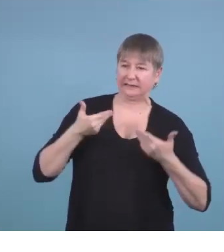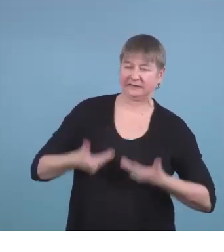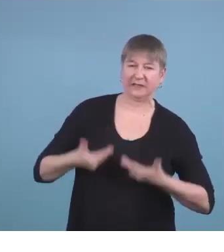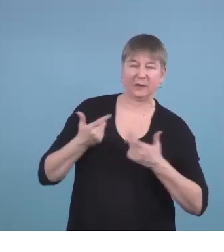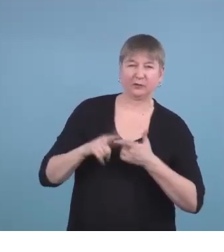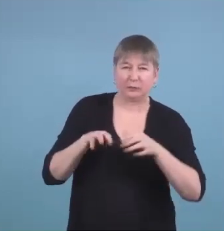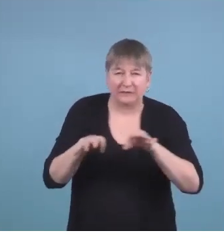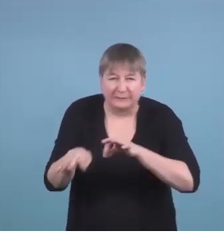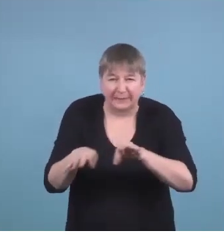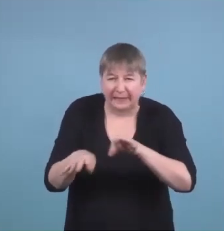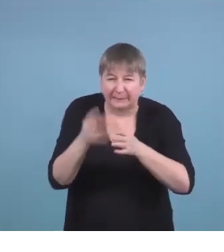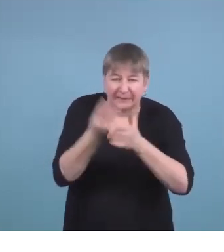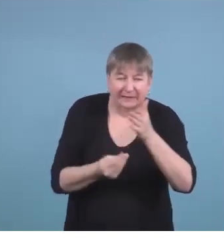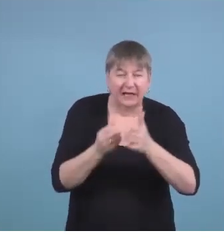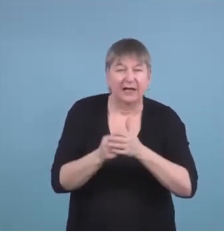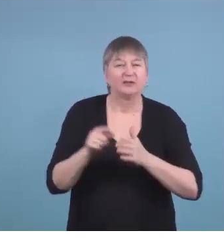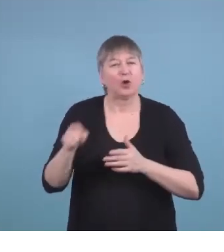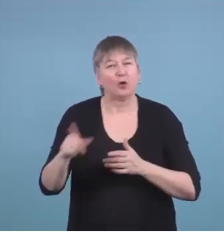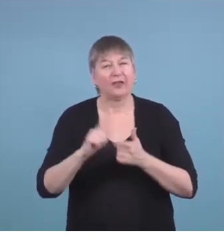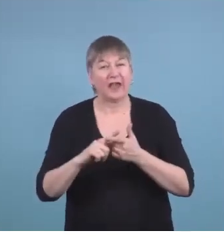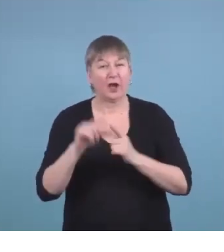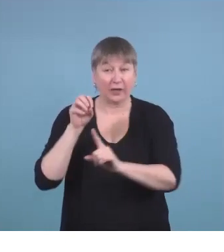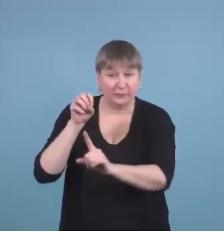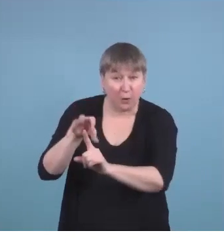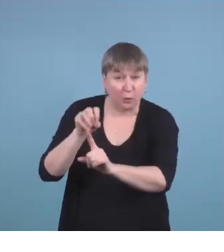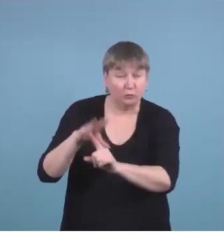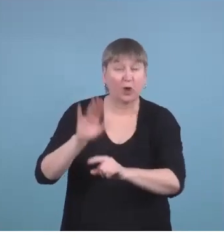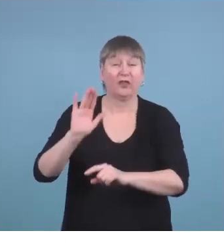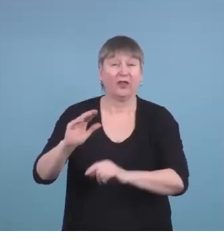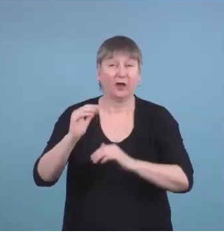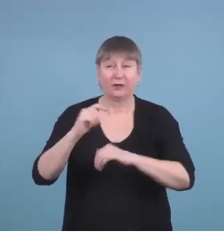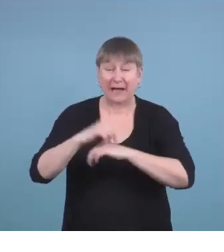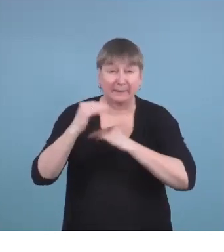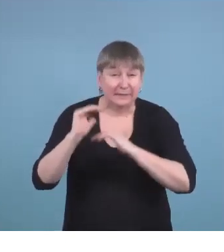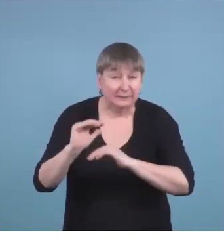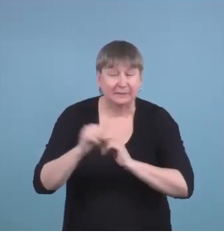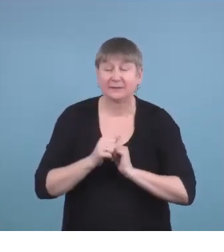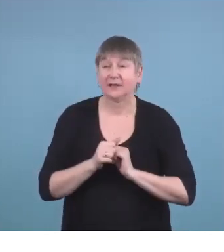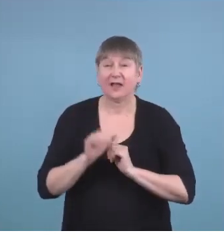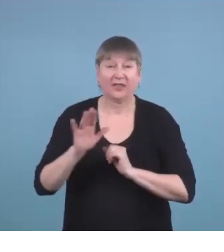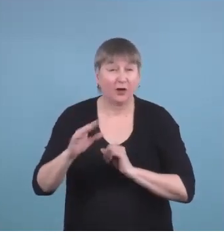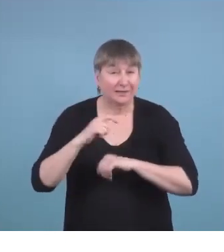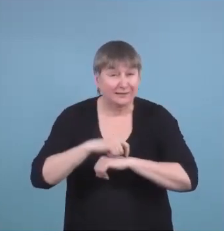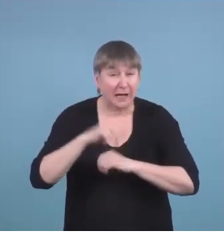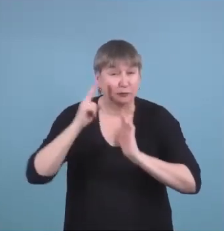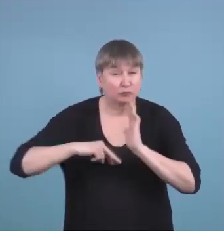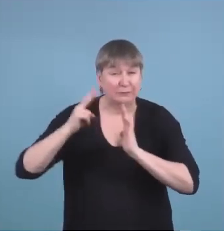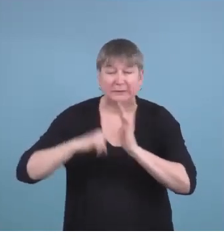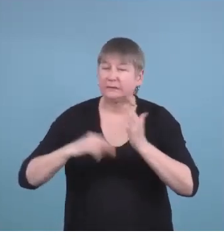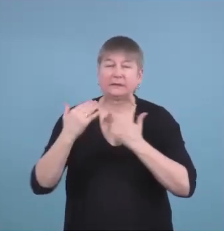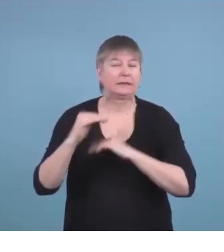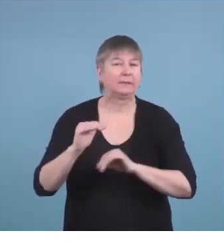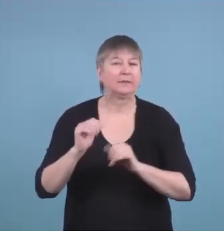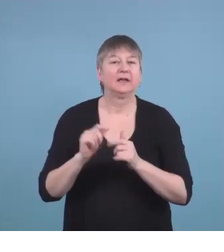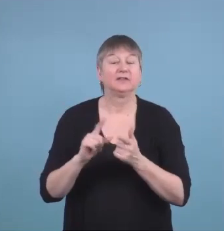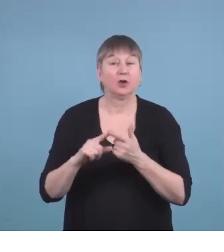didn't have enough exposure and enough time to read, one of the things that really helped bolster their